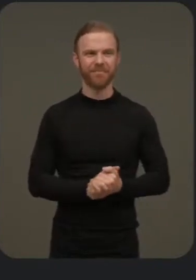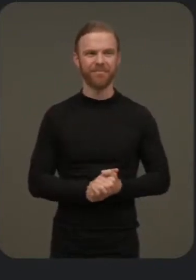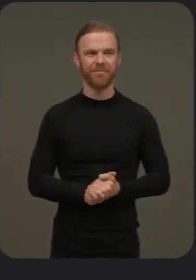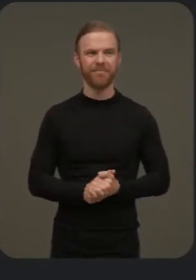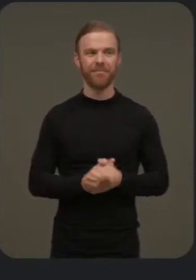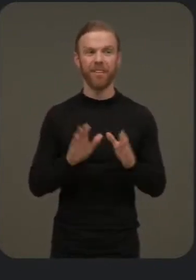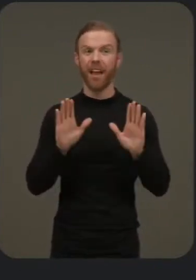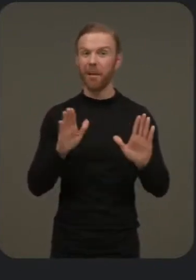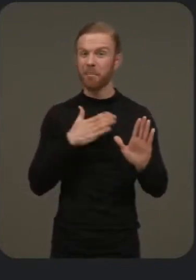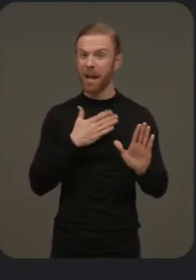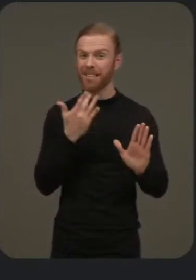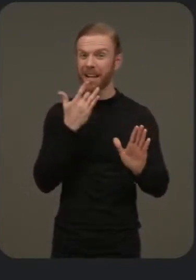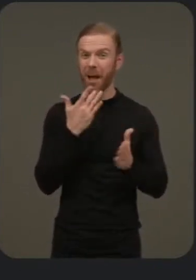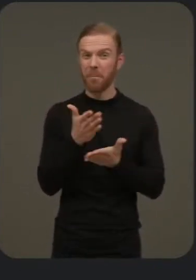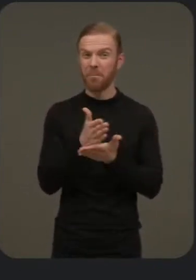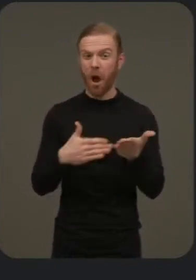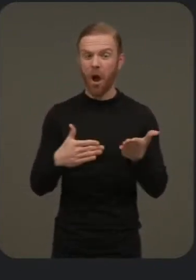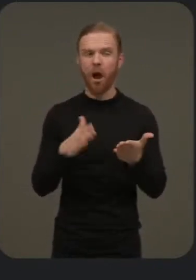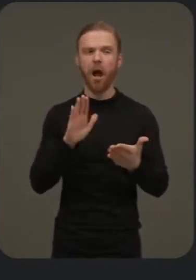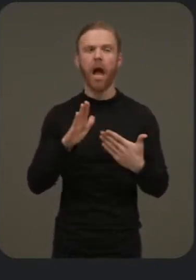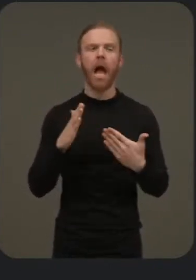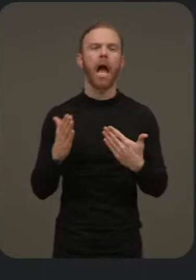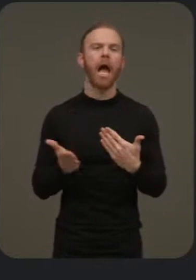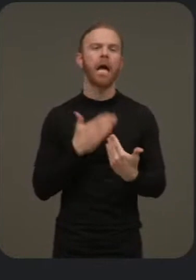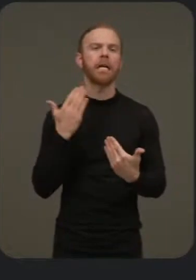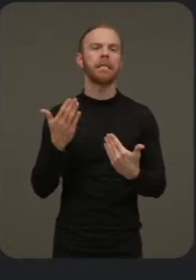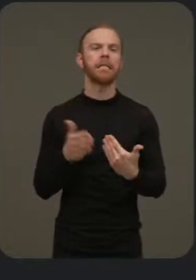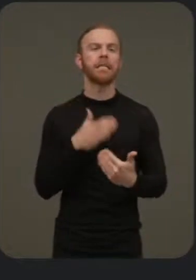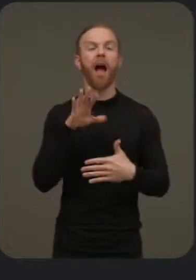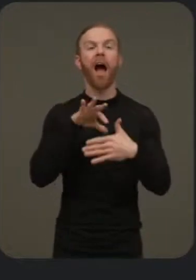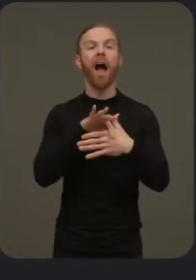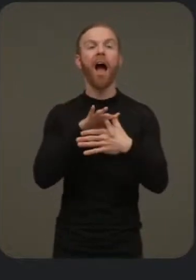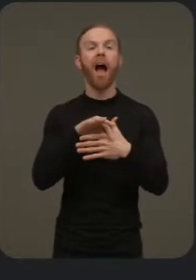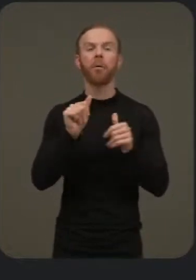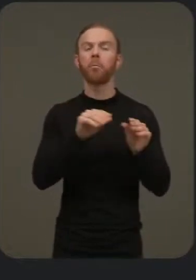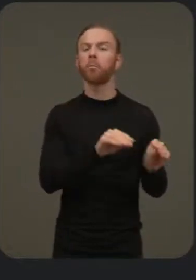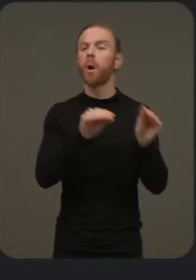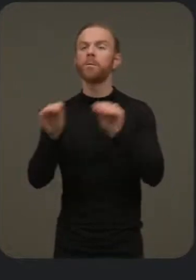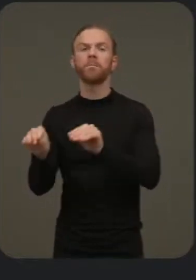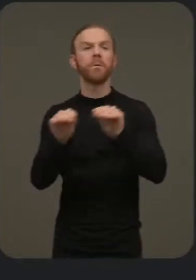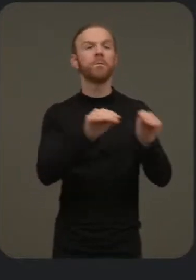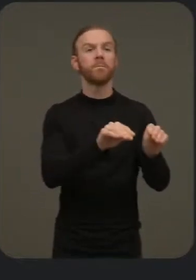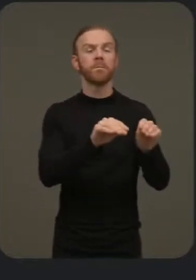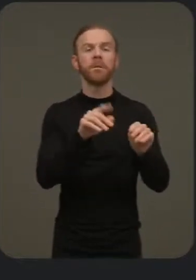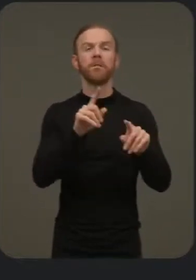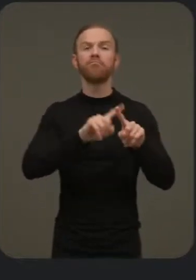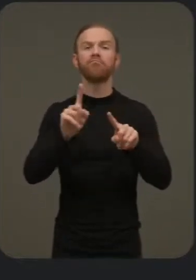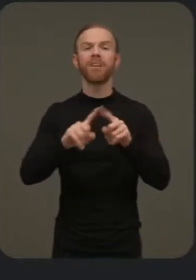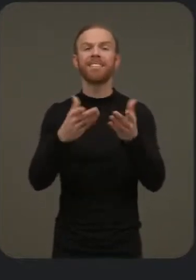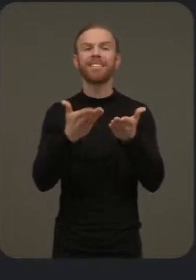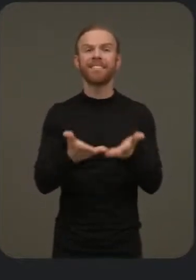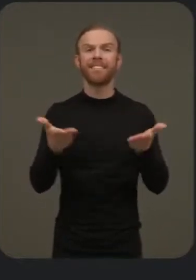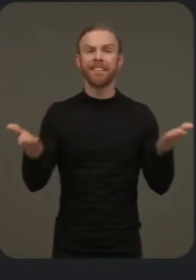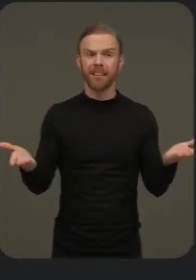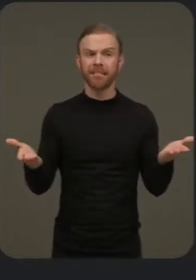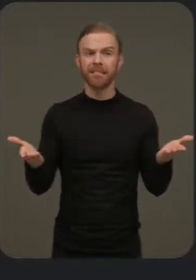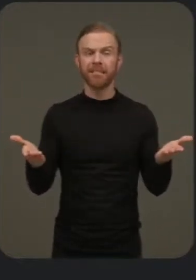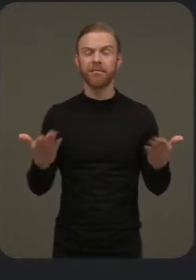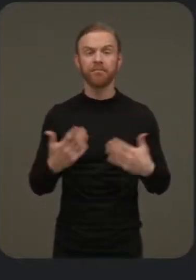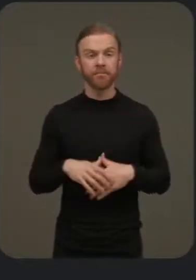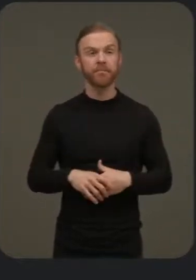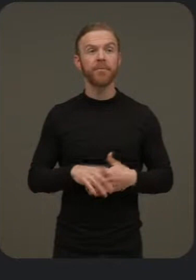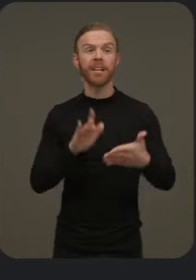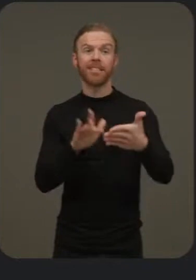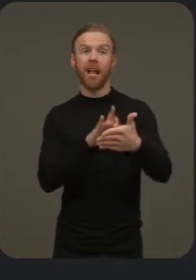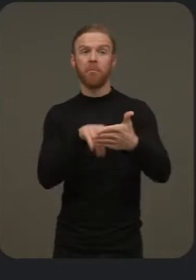And my favorite part, it is so easy to move content between devices. Pixel Tablet is the